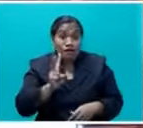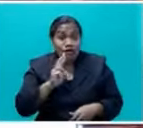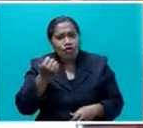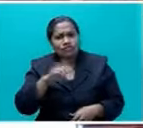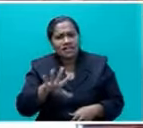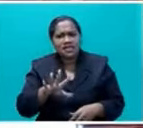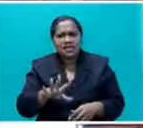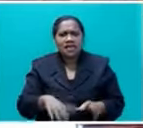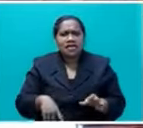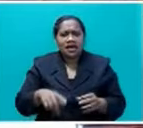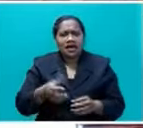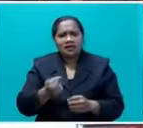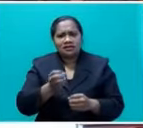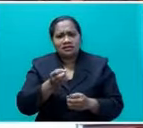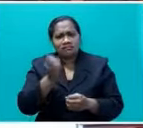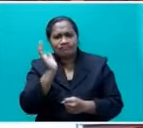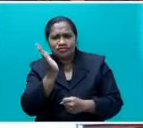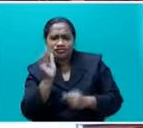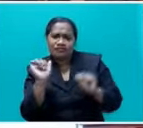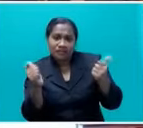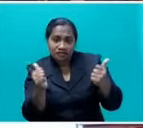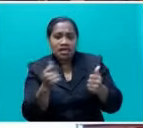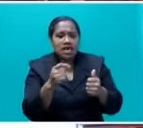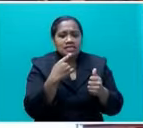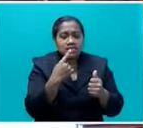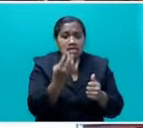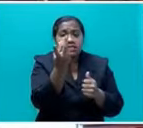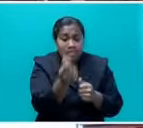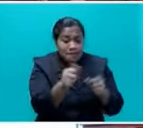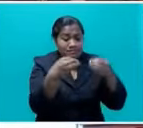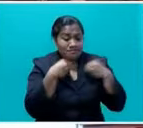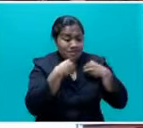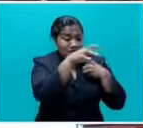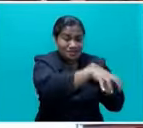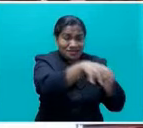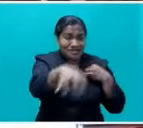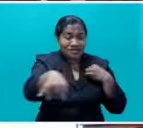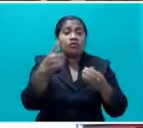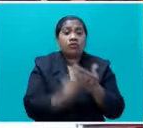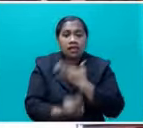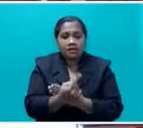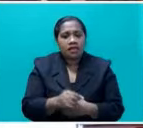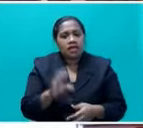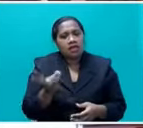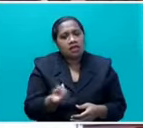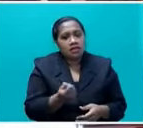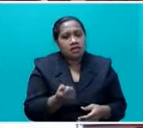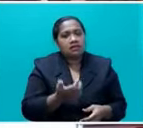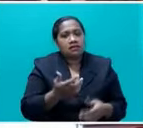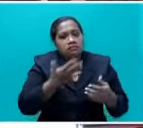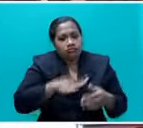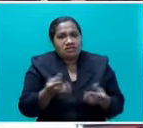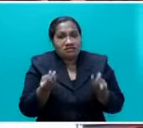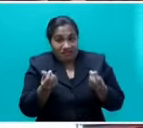that there were some shopkeepers who were taking advantage of people who were very impatient, who wanted the cash in